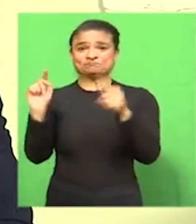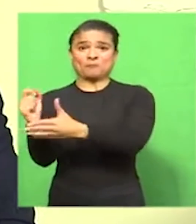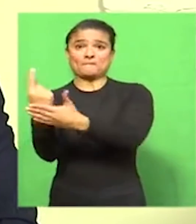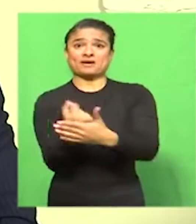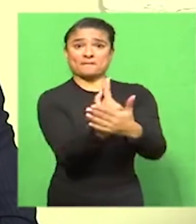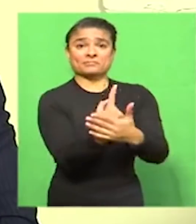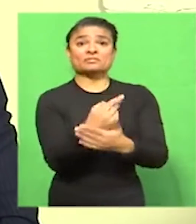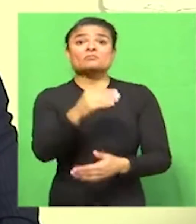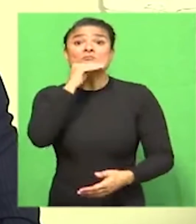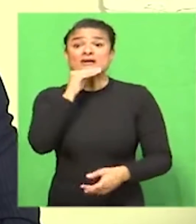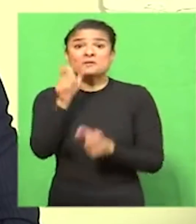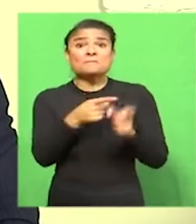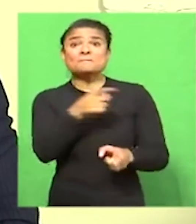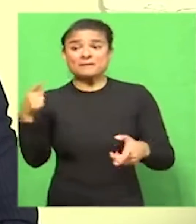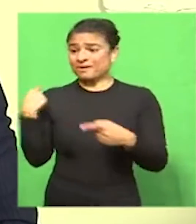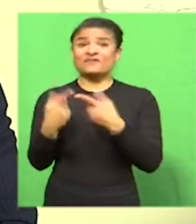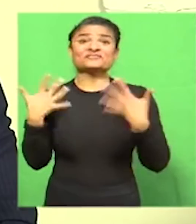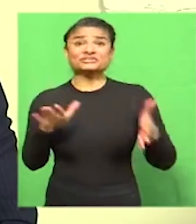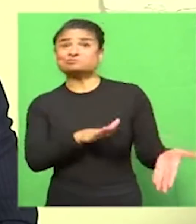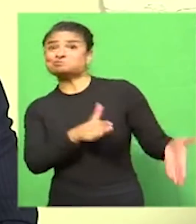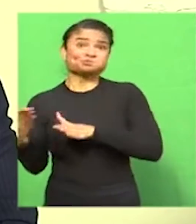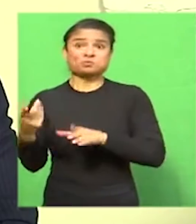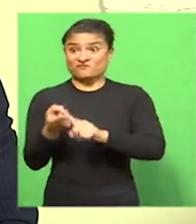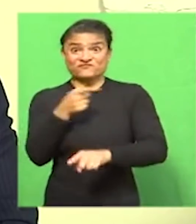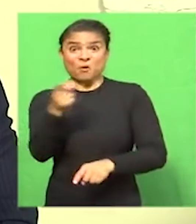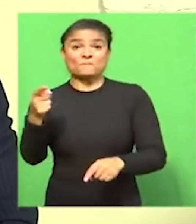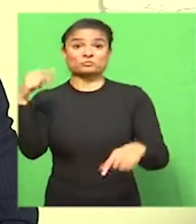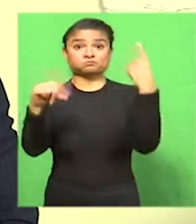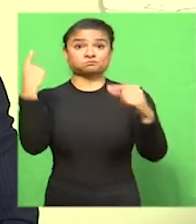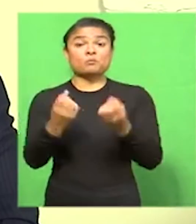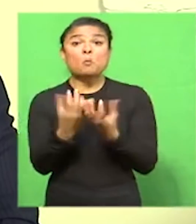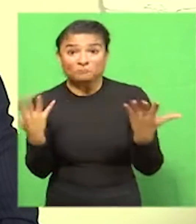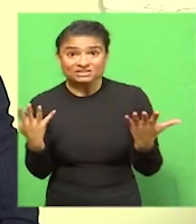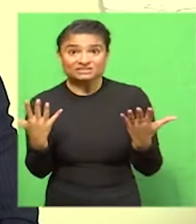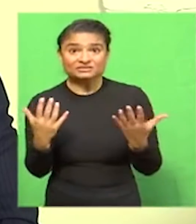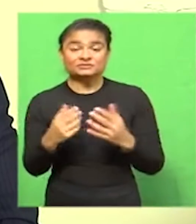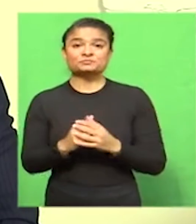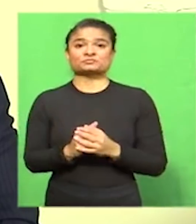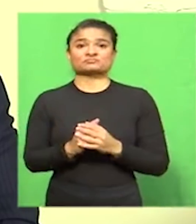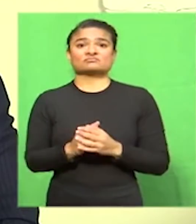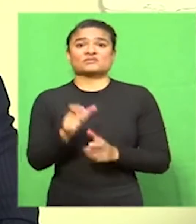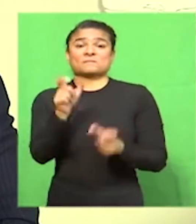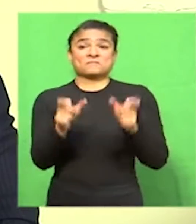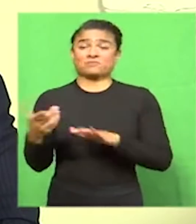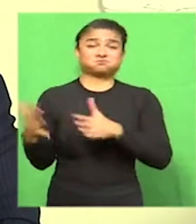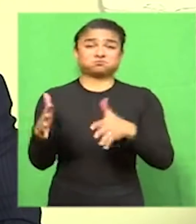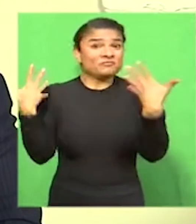It led to the looting of shops, warehouses and factories, damaged